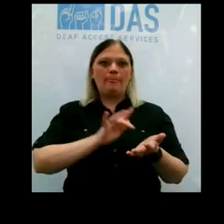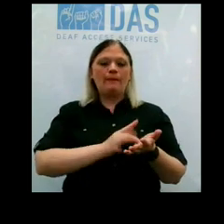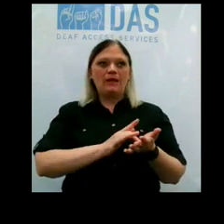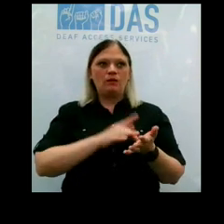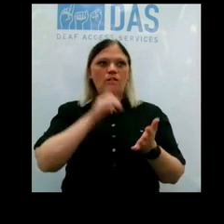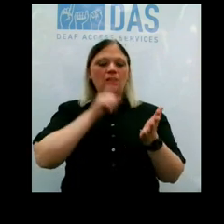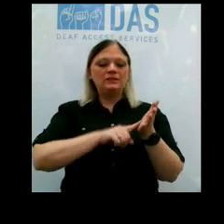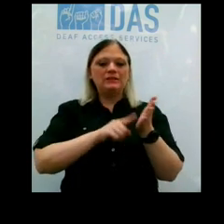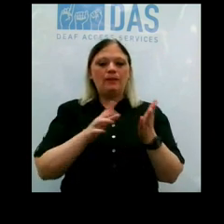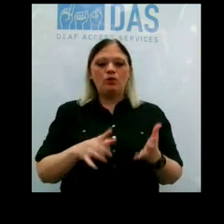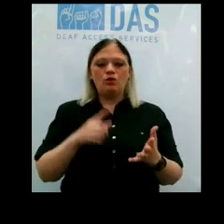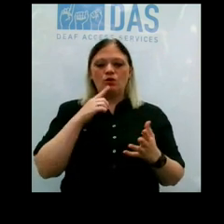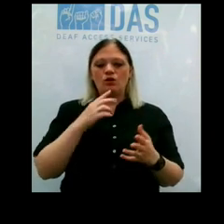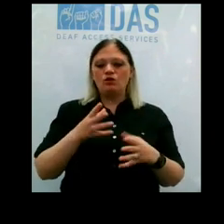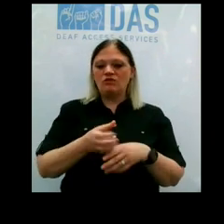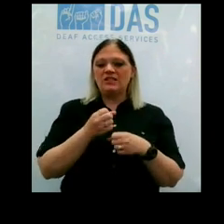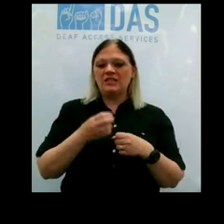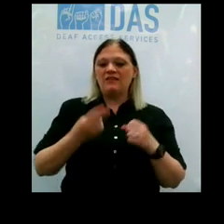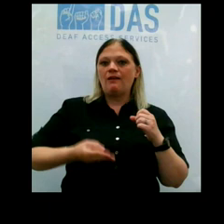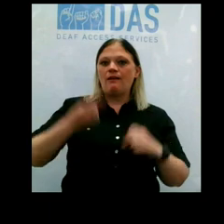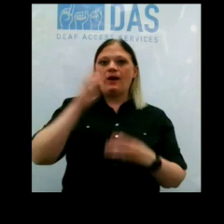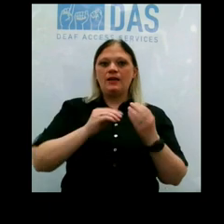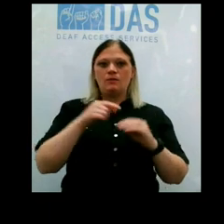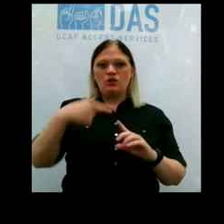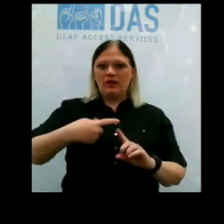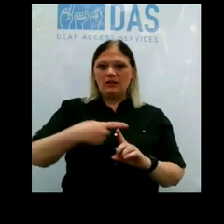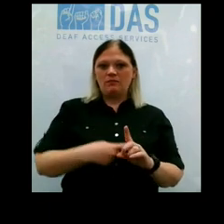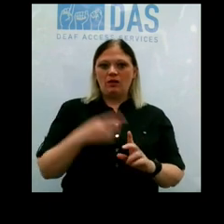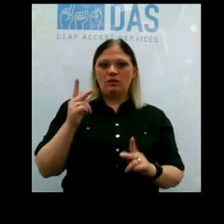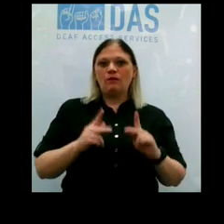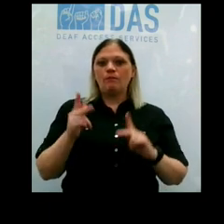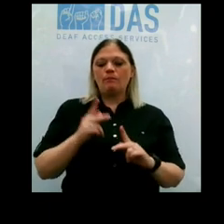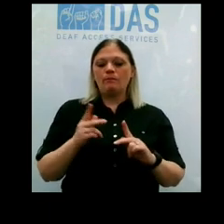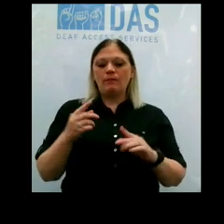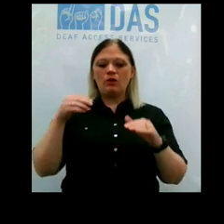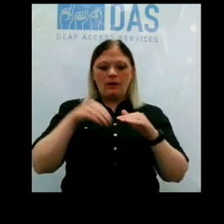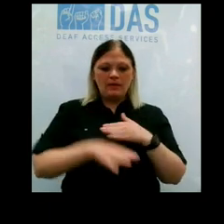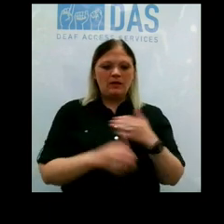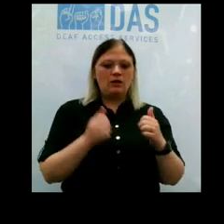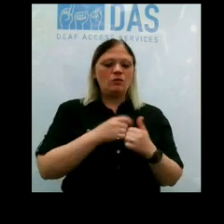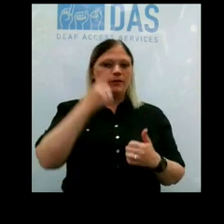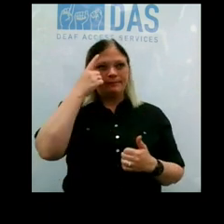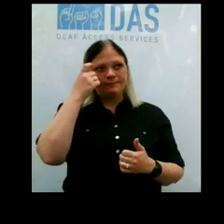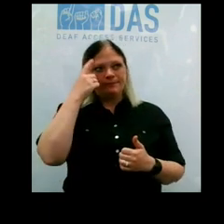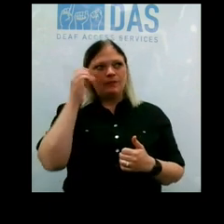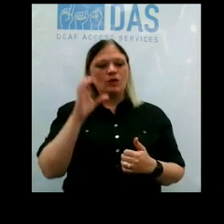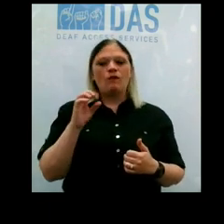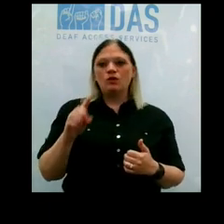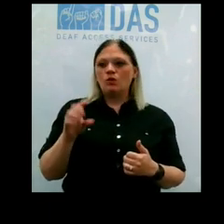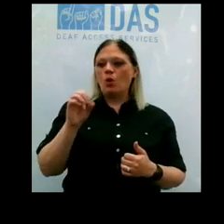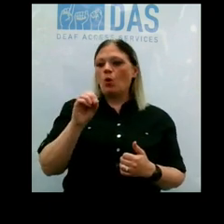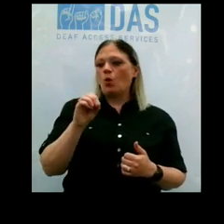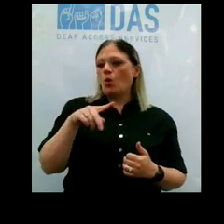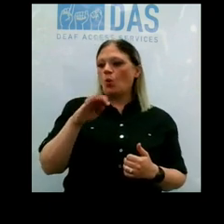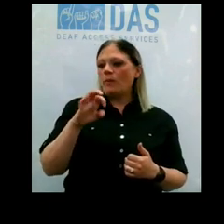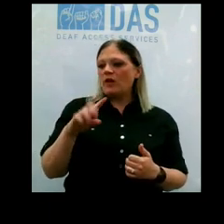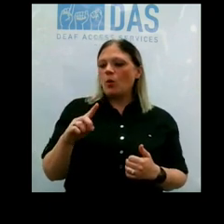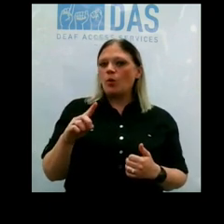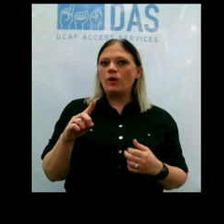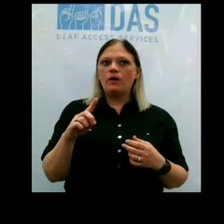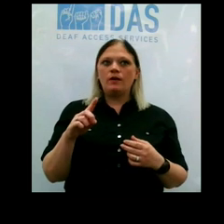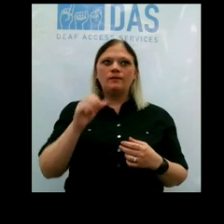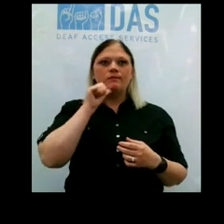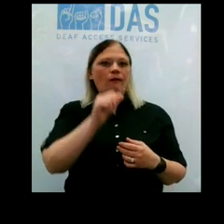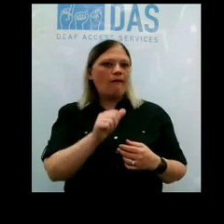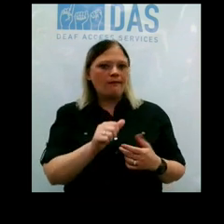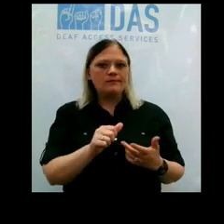receiving very high numbers this month of people coming in with suspected overdoses, whether it be opioid or non